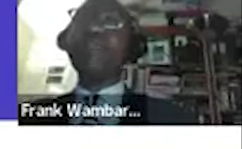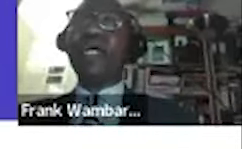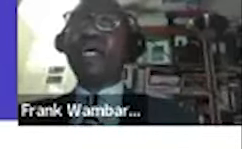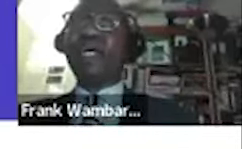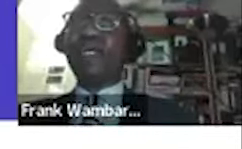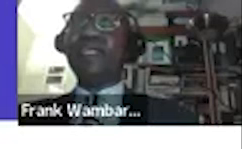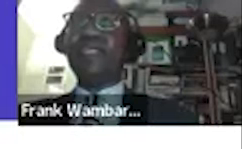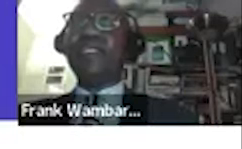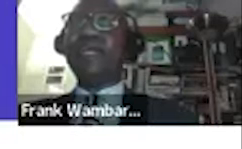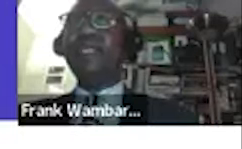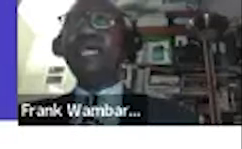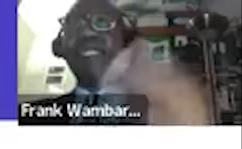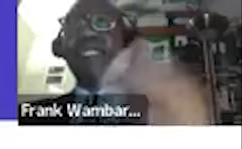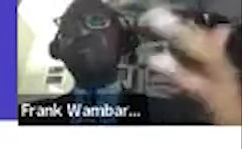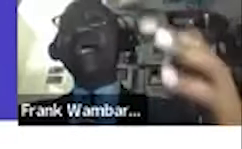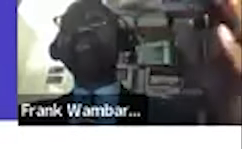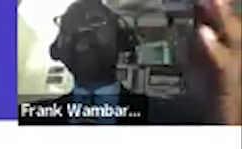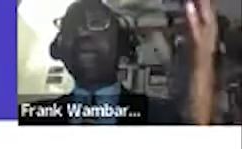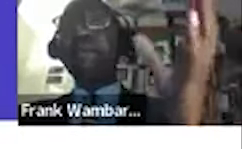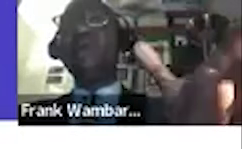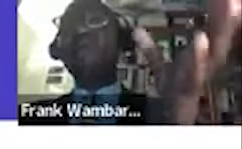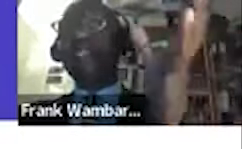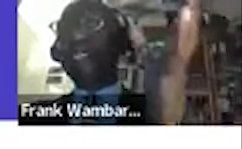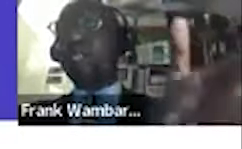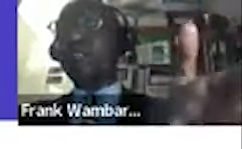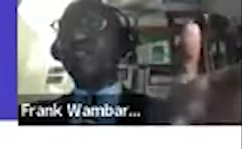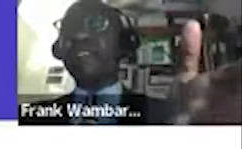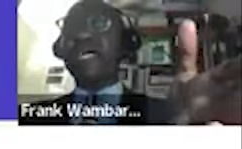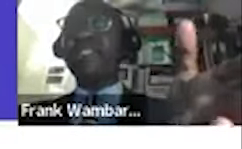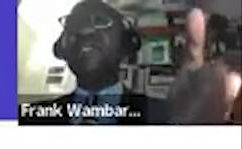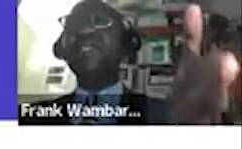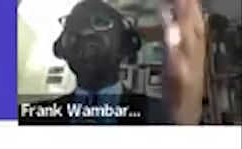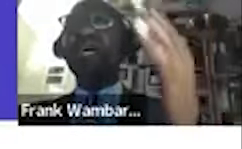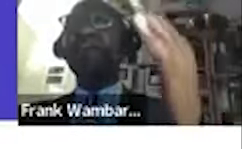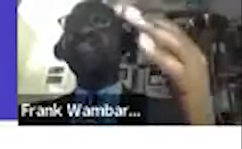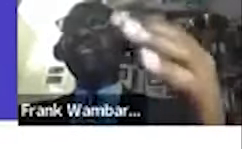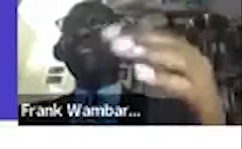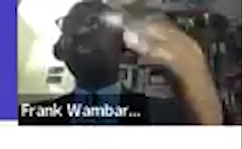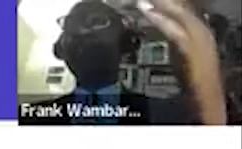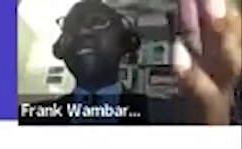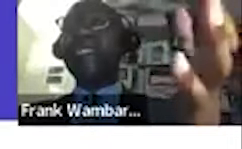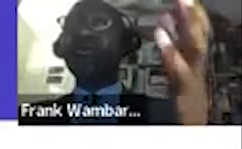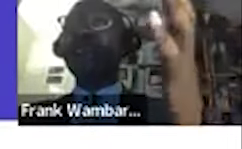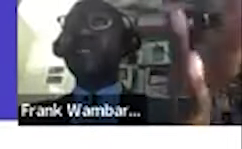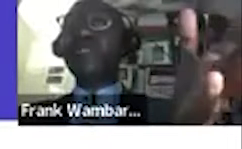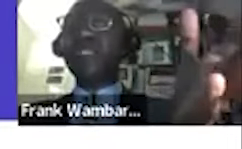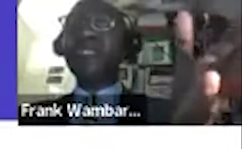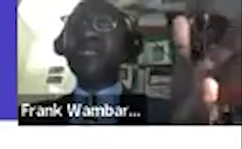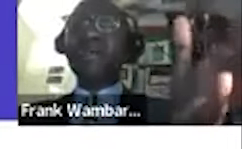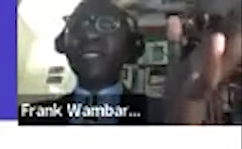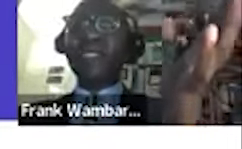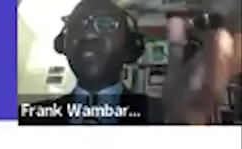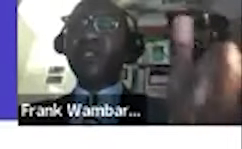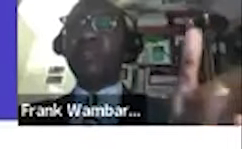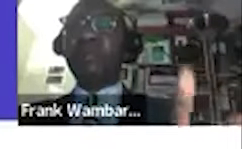happening uh in it has been acted by people who have done a lot of research on how foreigners and migrants are being used